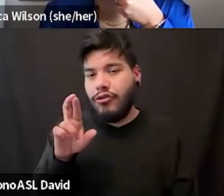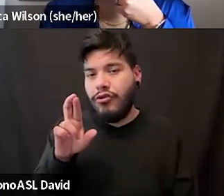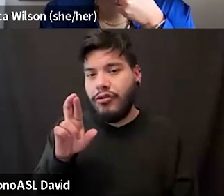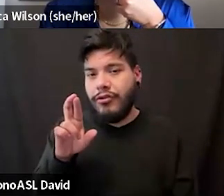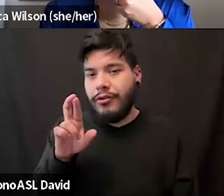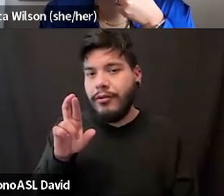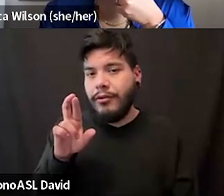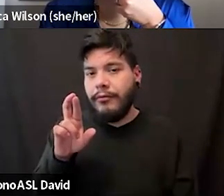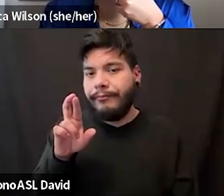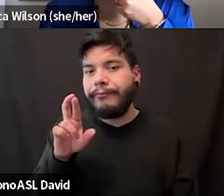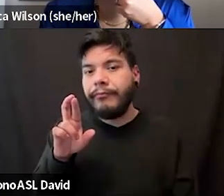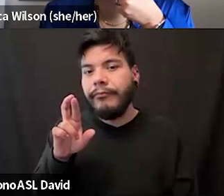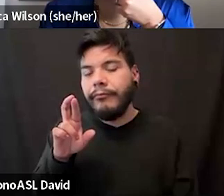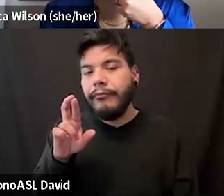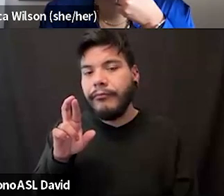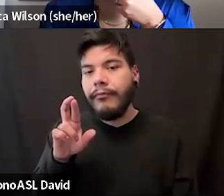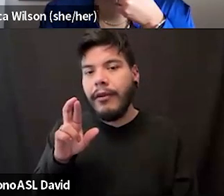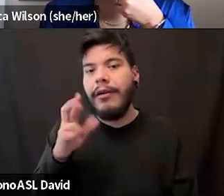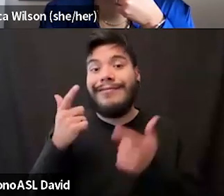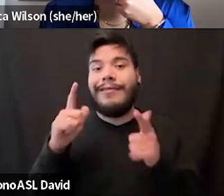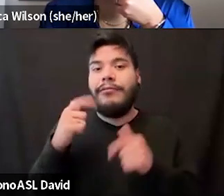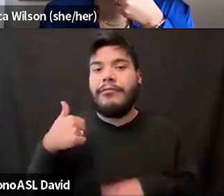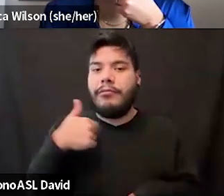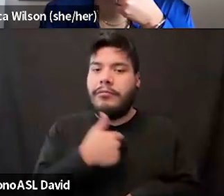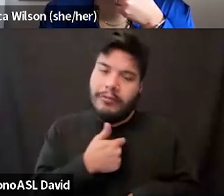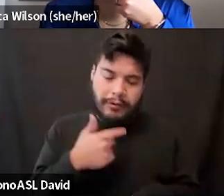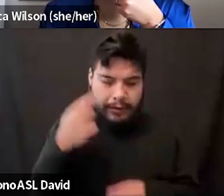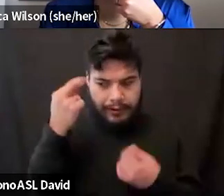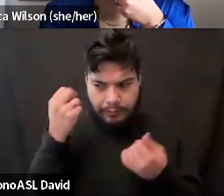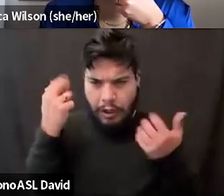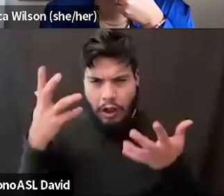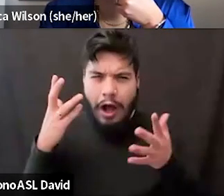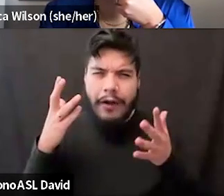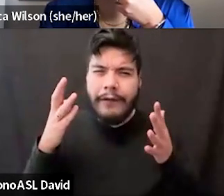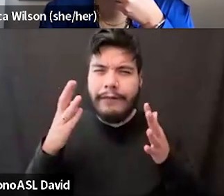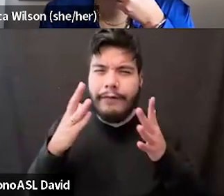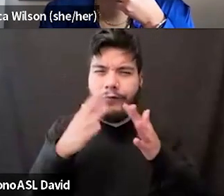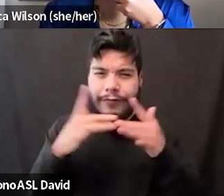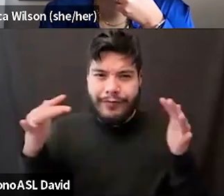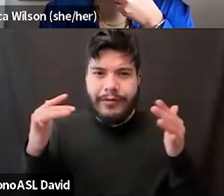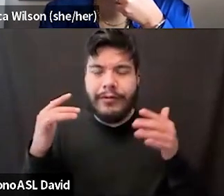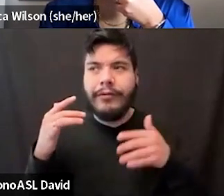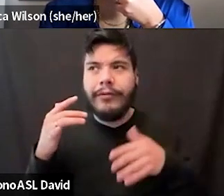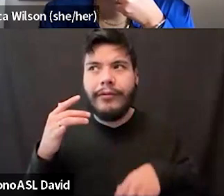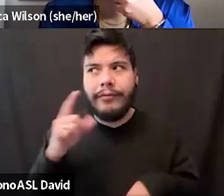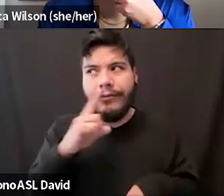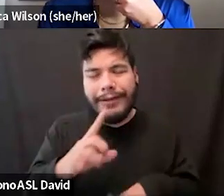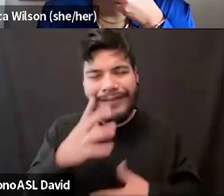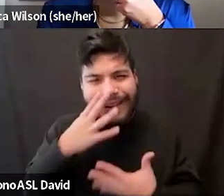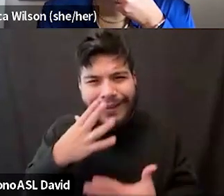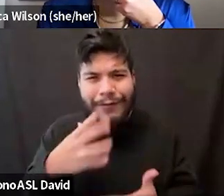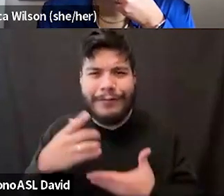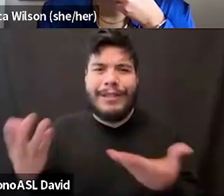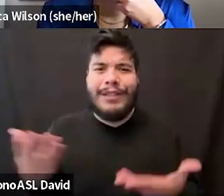allow us to think, um, with a lot of nuance. Um, so I'm, I'm really grateful to be in this conversation,